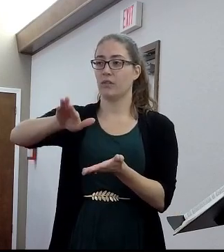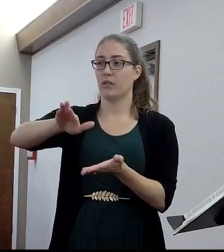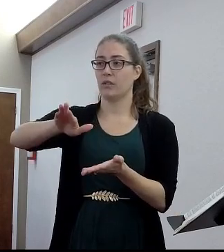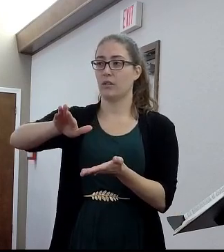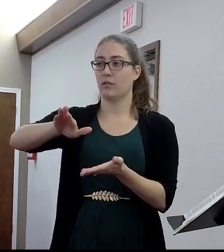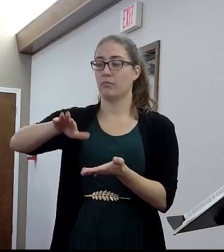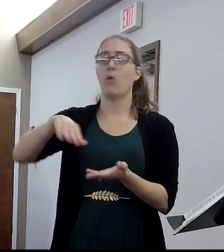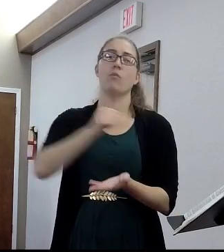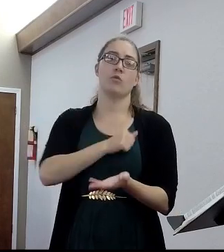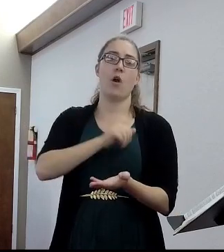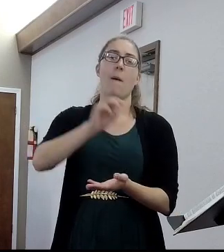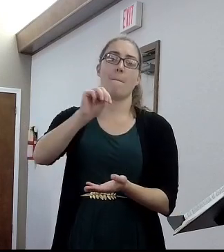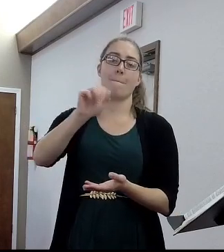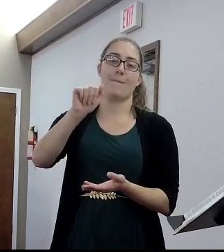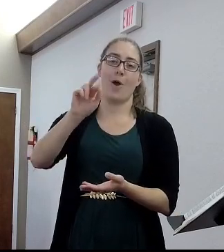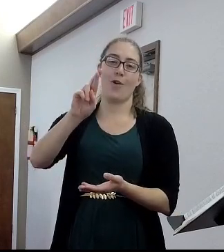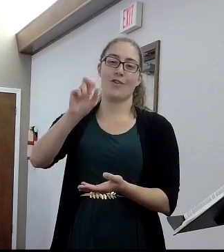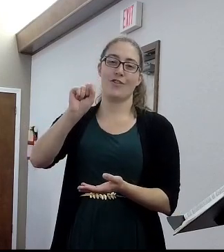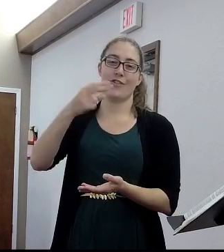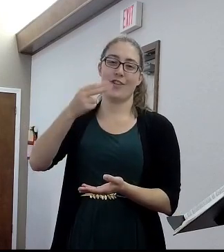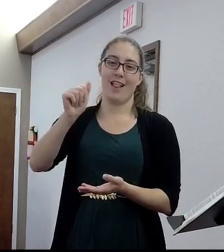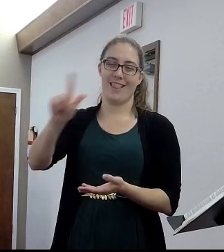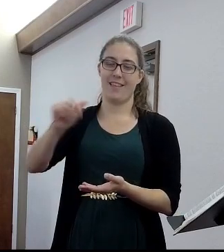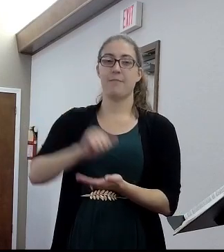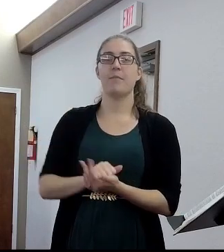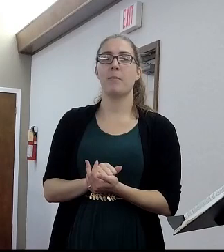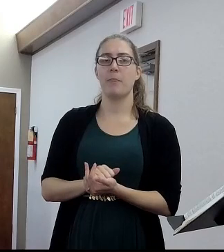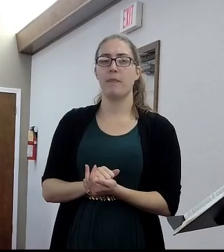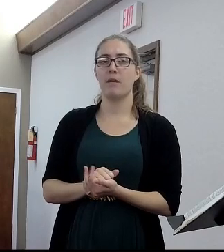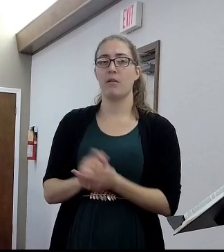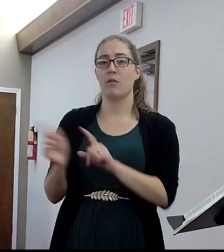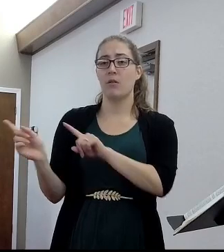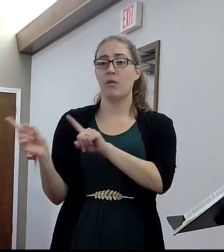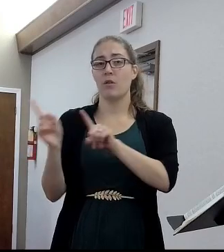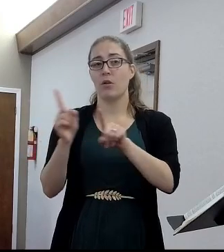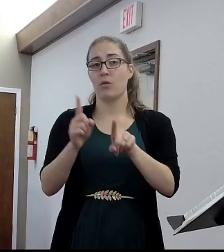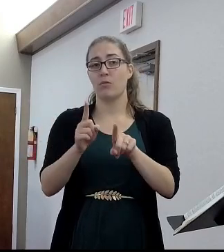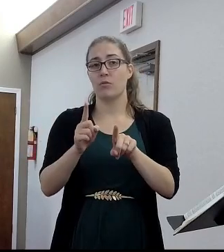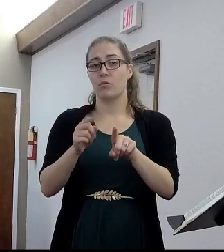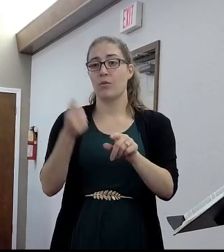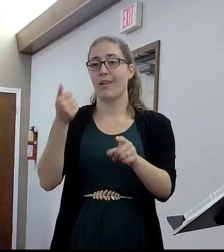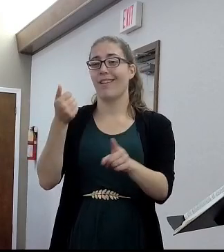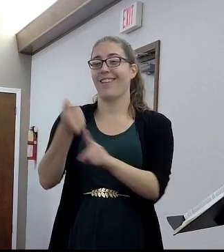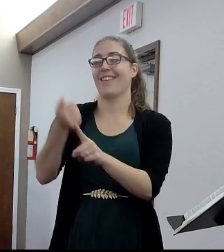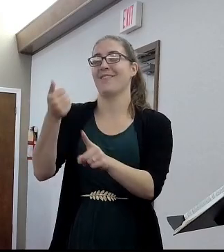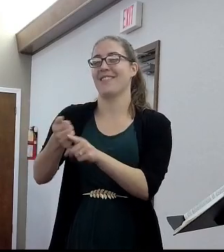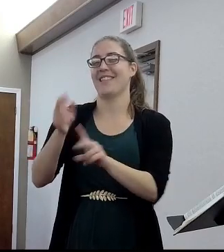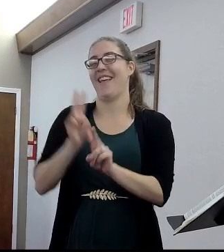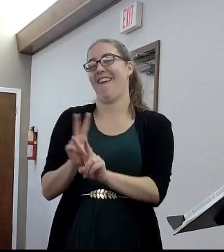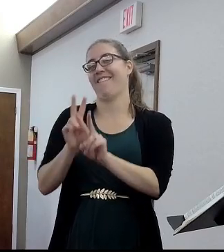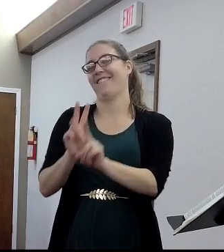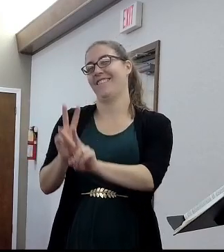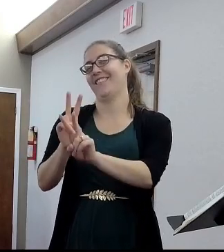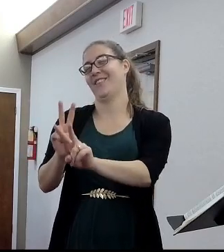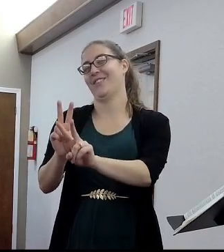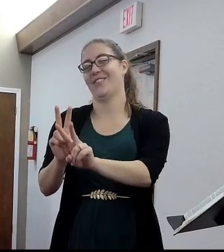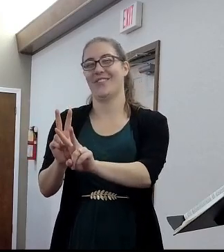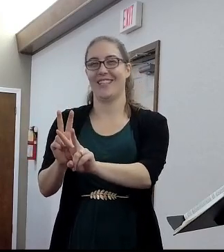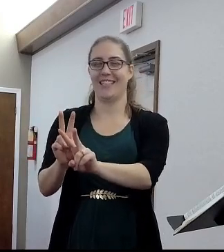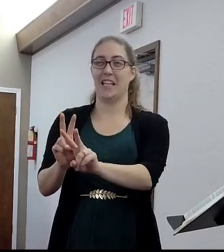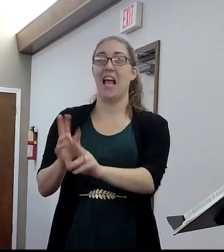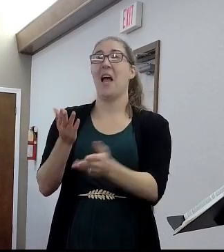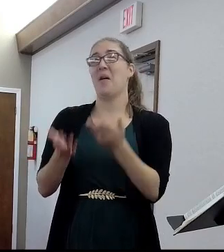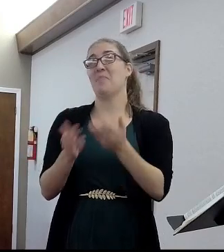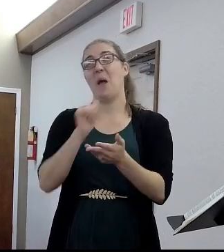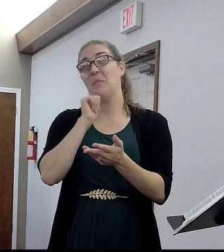Well, Marshall was, but sure. Would he be able to go to his own funeral? Go to his own funeral? I don't know. Probably